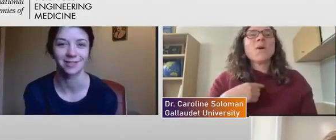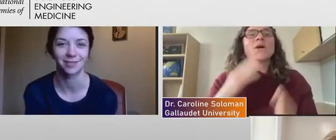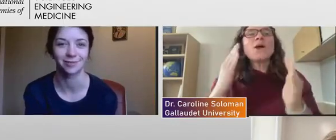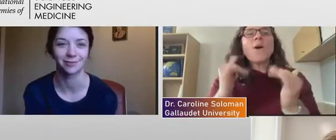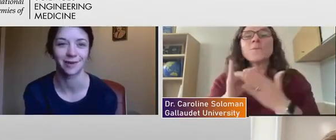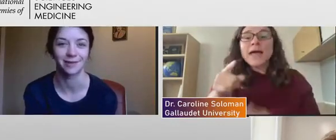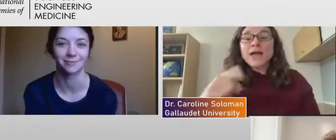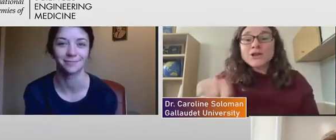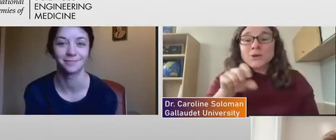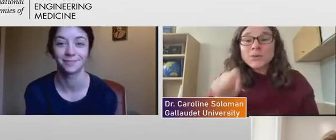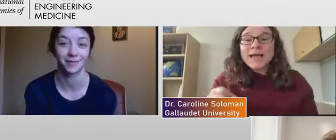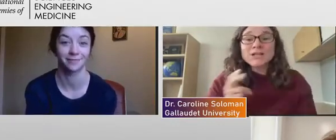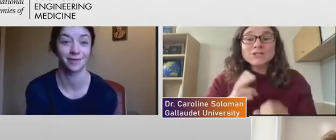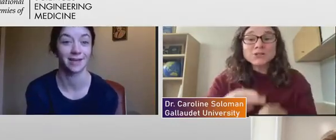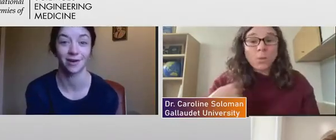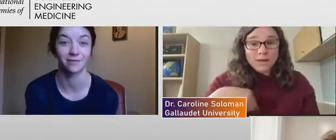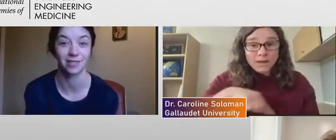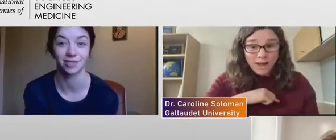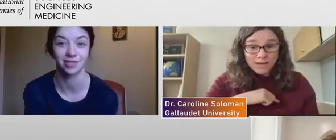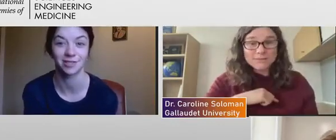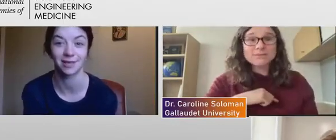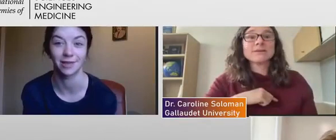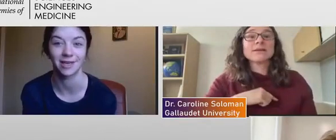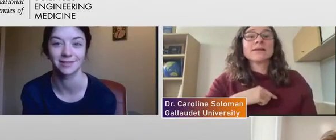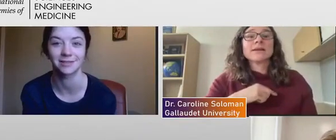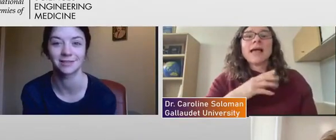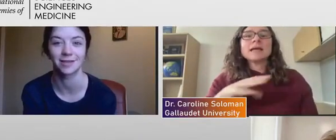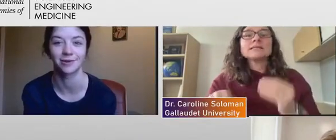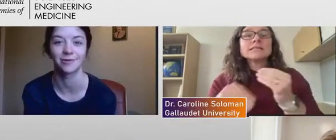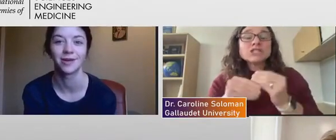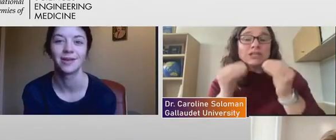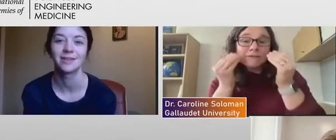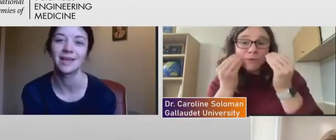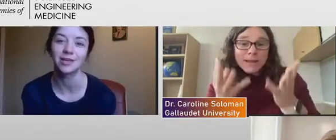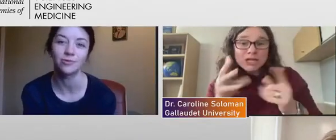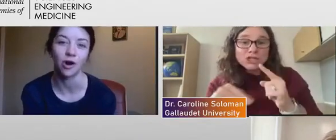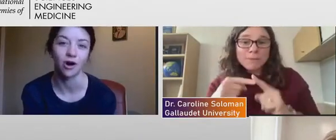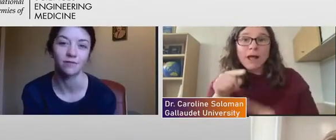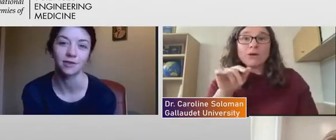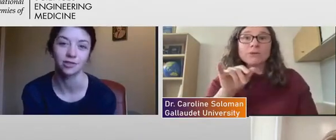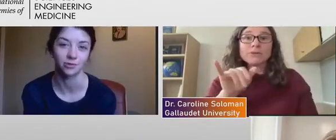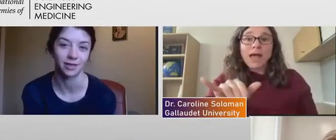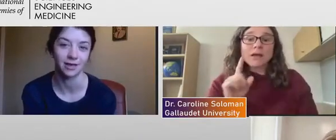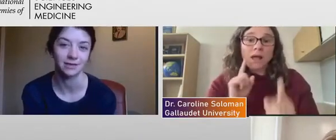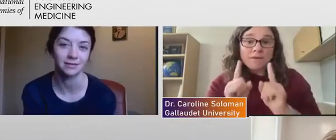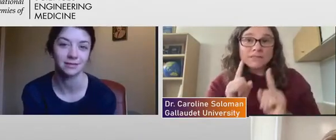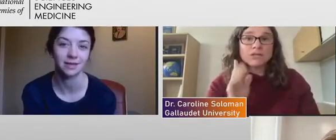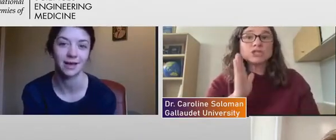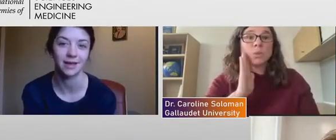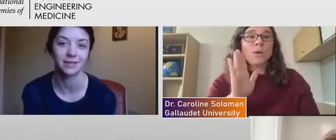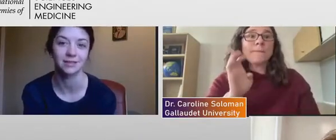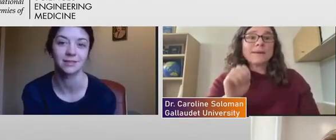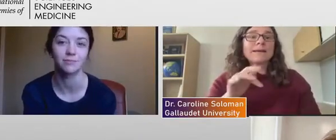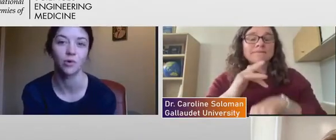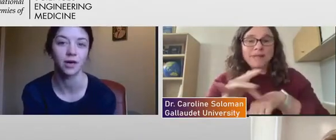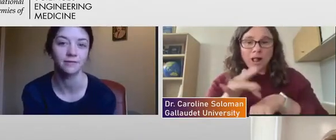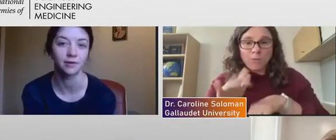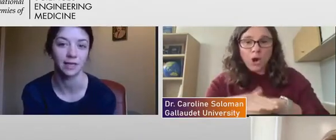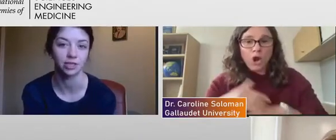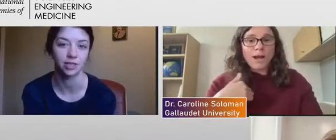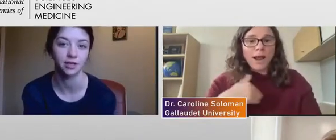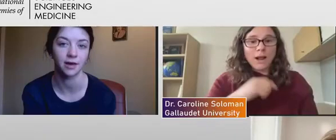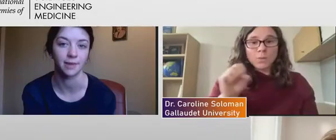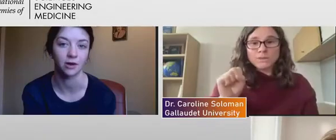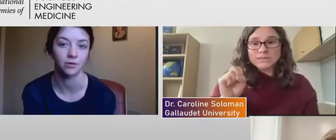and for that conversation to take place. So thank you all for joining us. And more